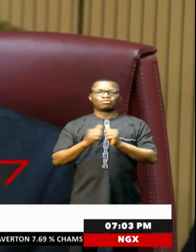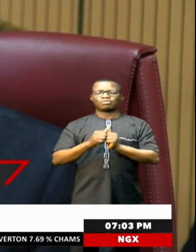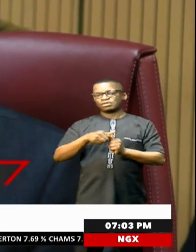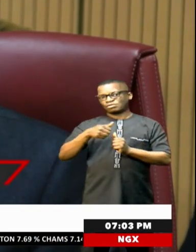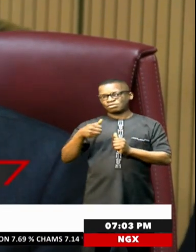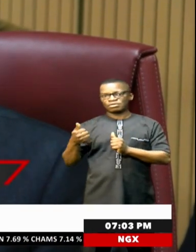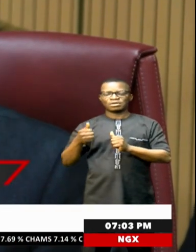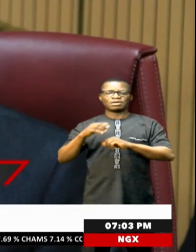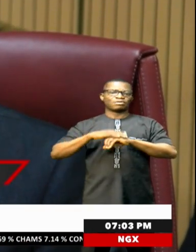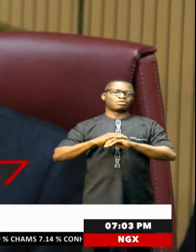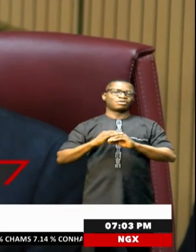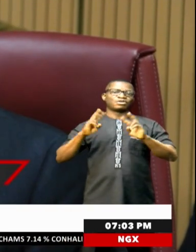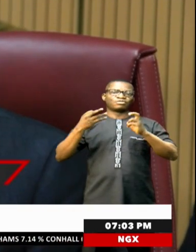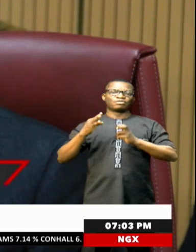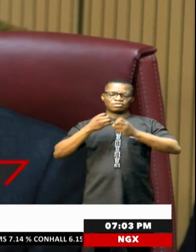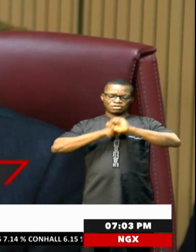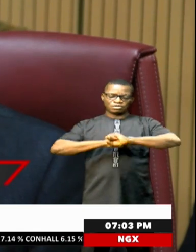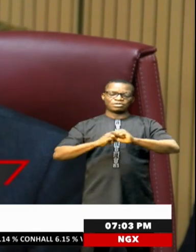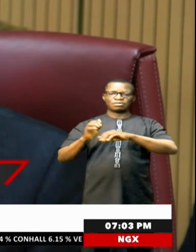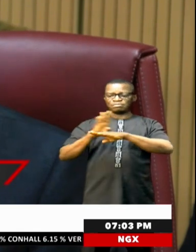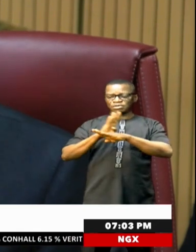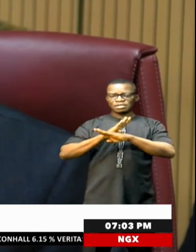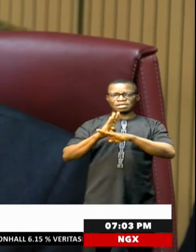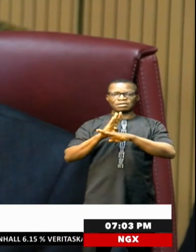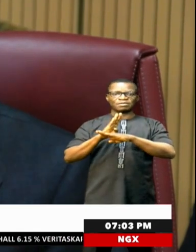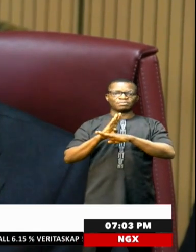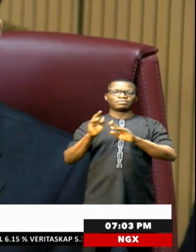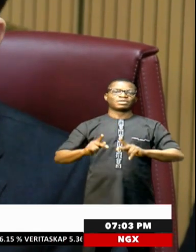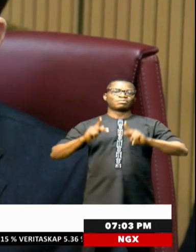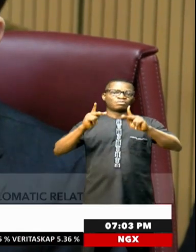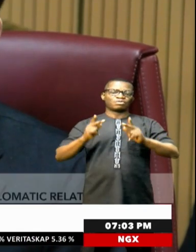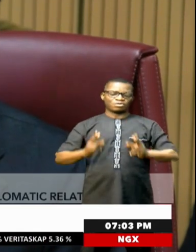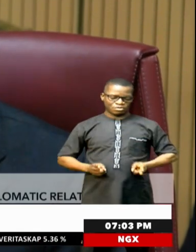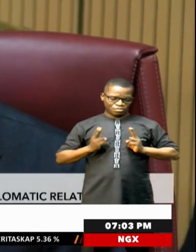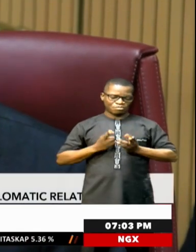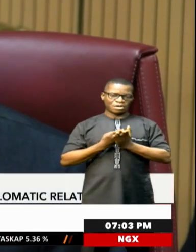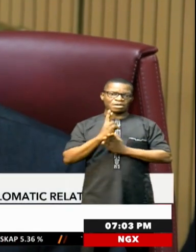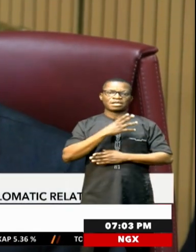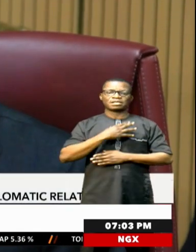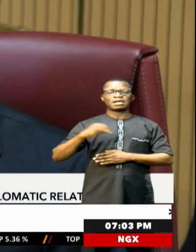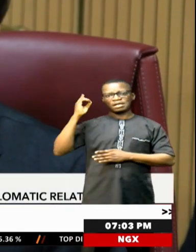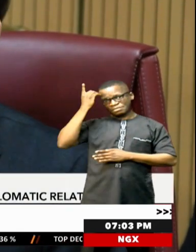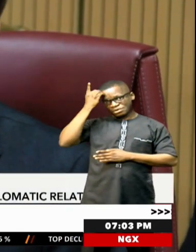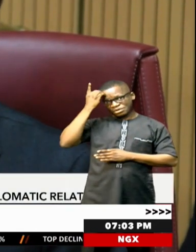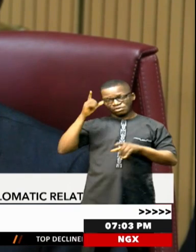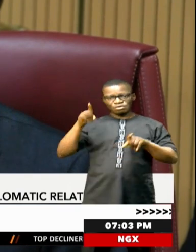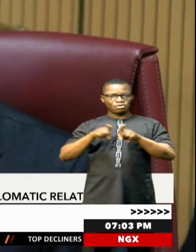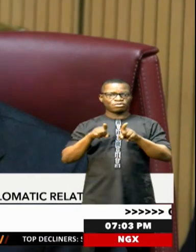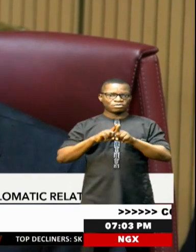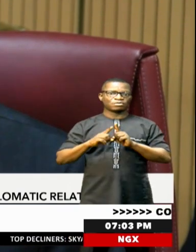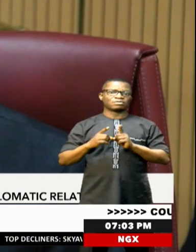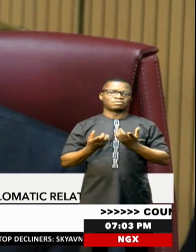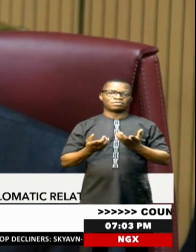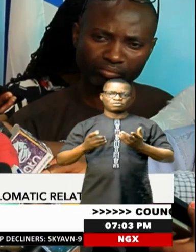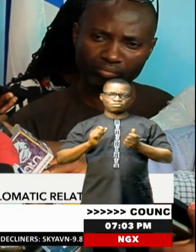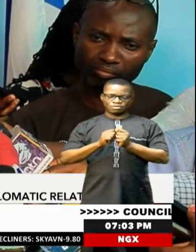regional security, but also trade and investment, promoting human rights and democracy, as well as combating climate